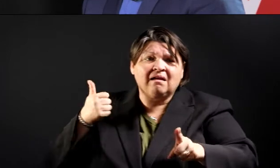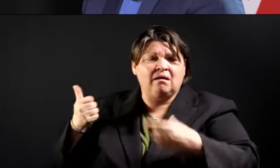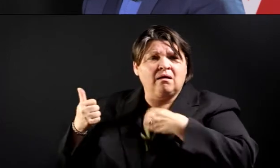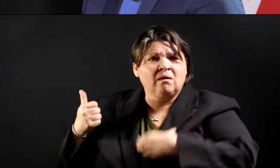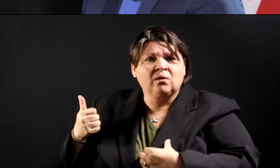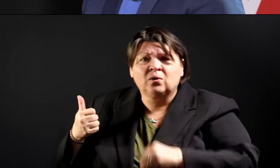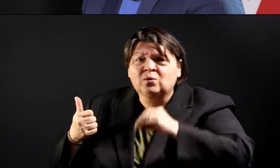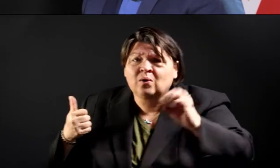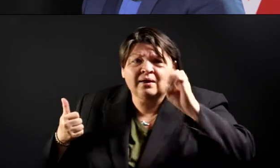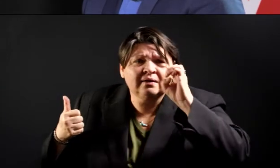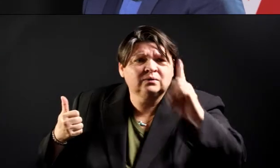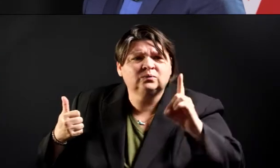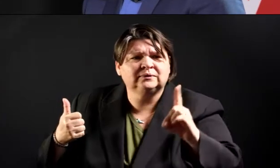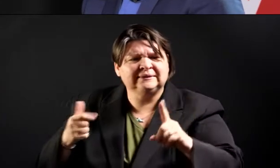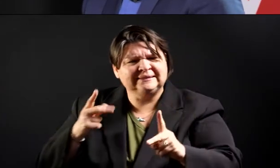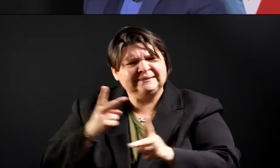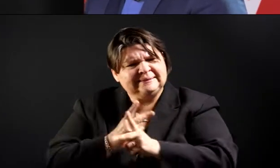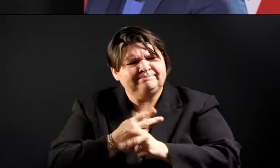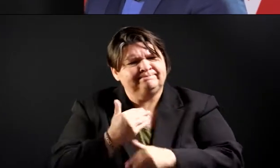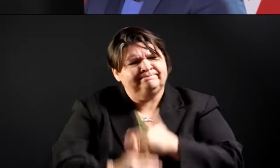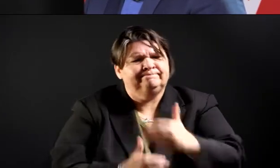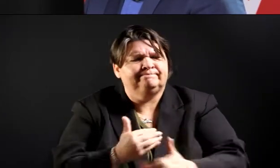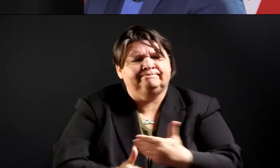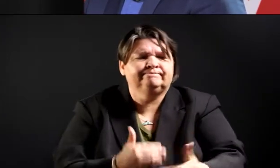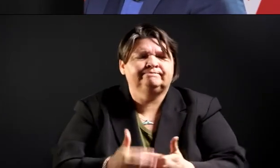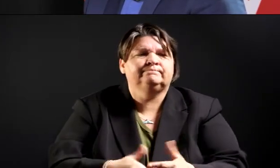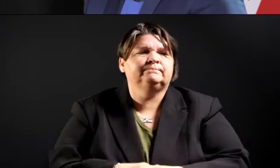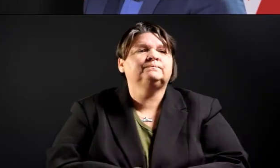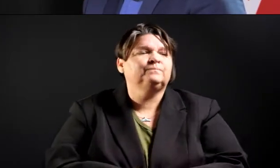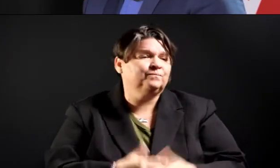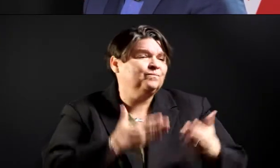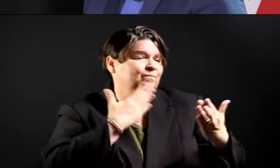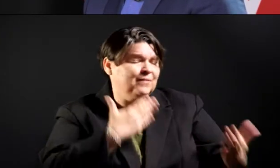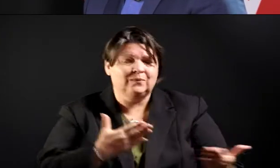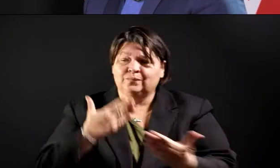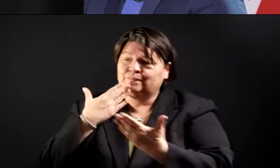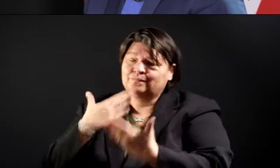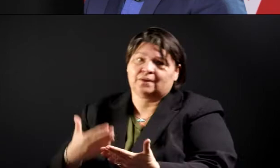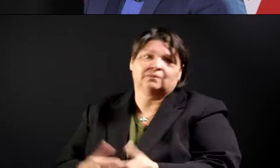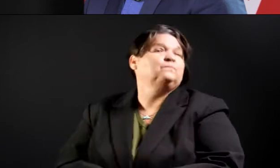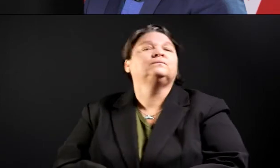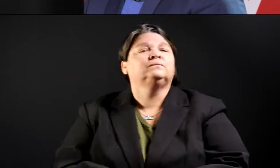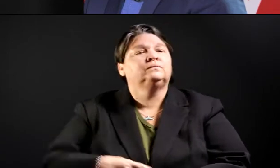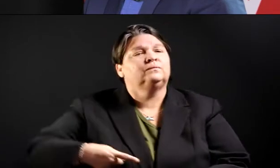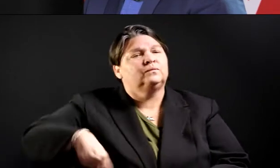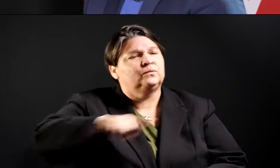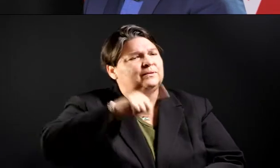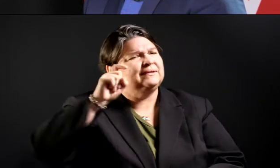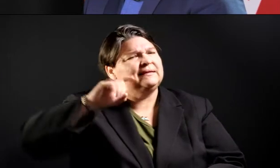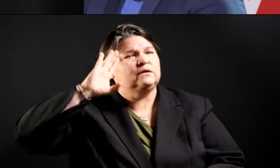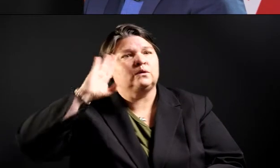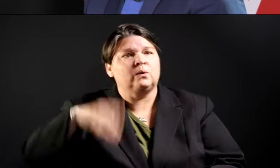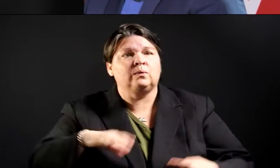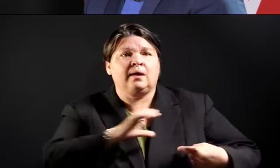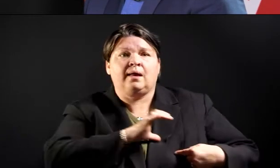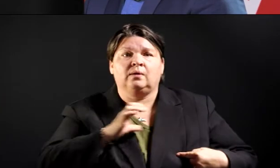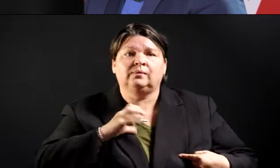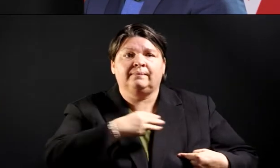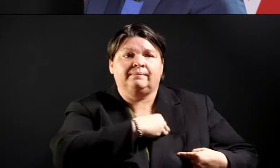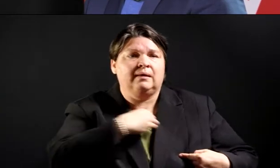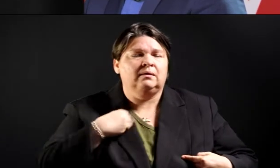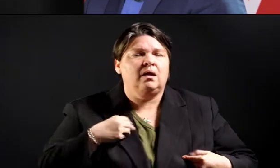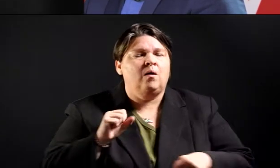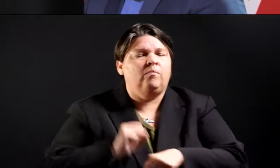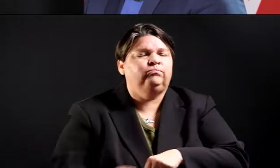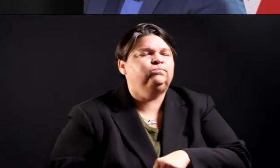Thank you for your hard work, Kelly, and Carlos, thank you for yours. You guys need to know you've got great council members working on your behalf.